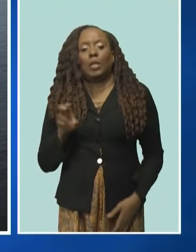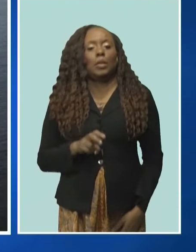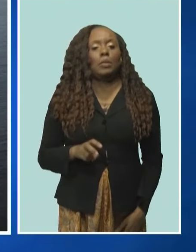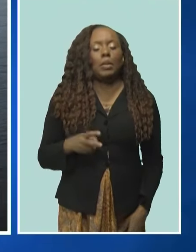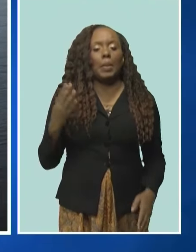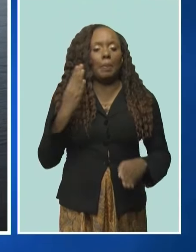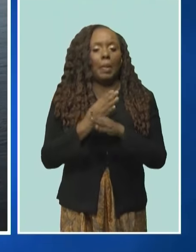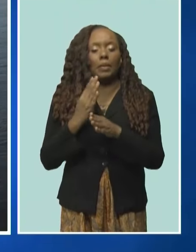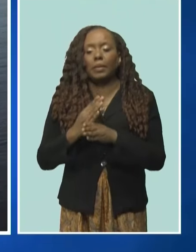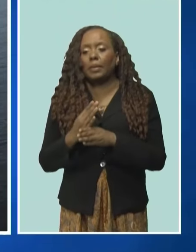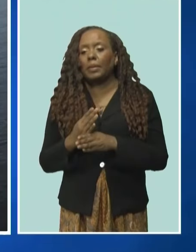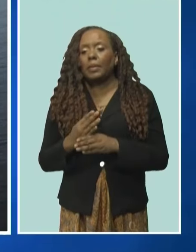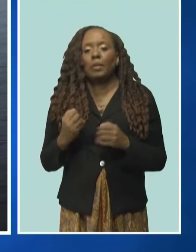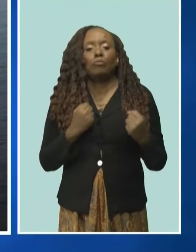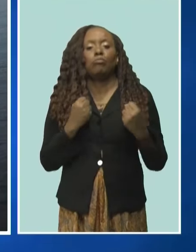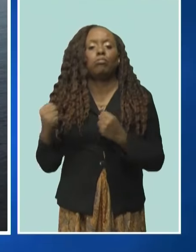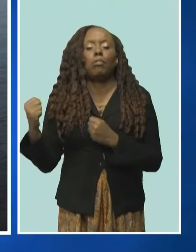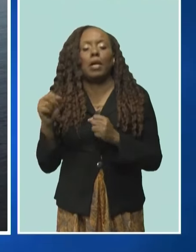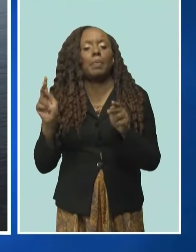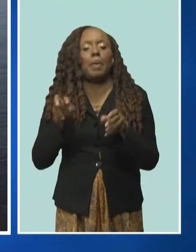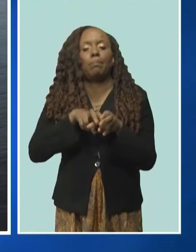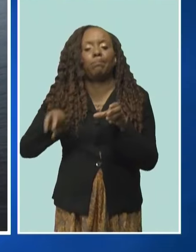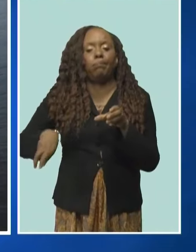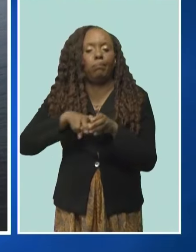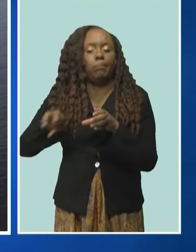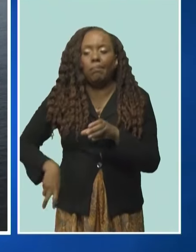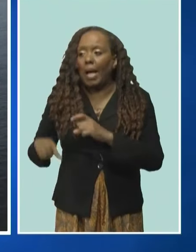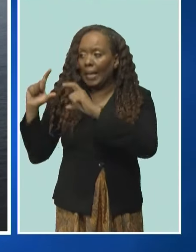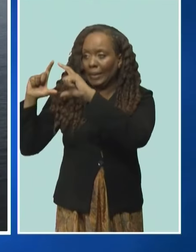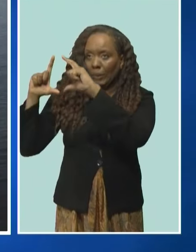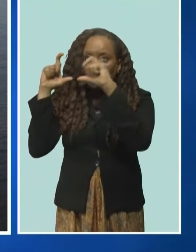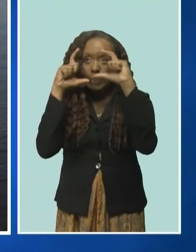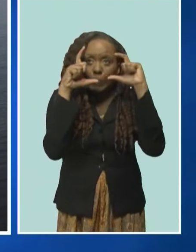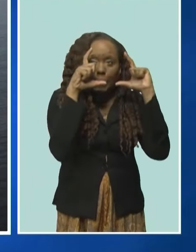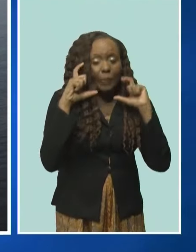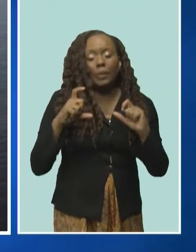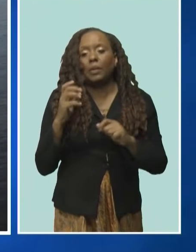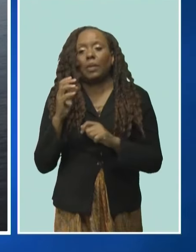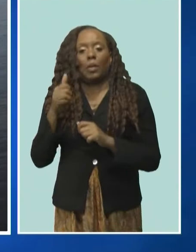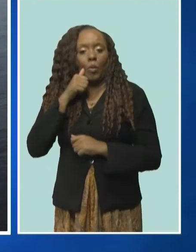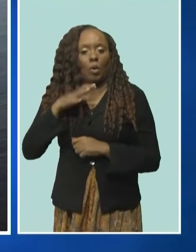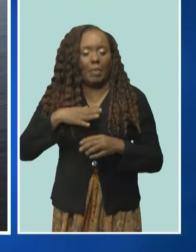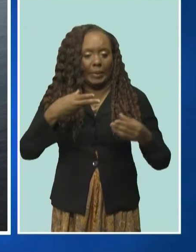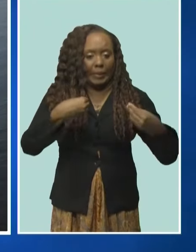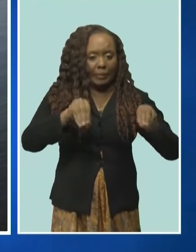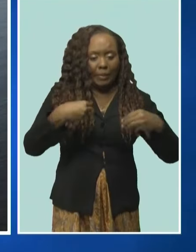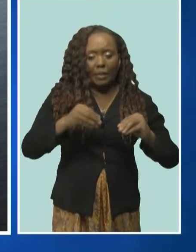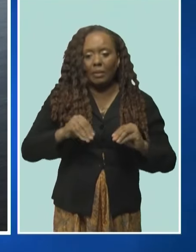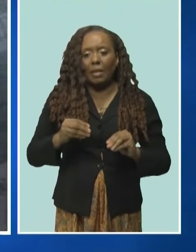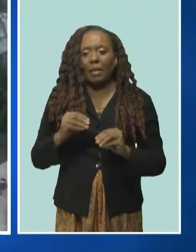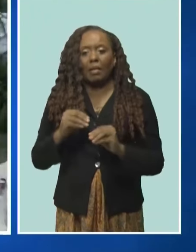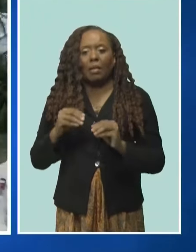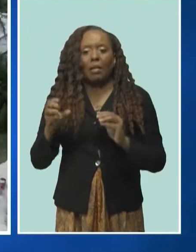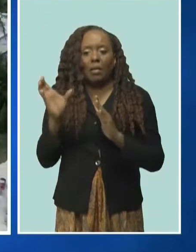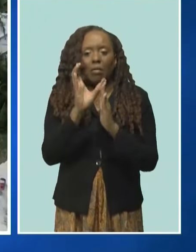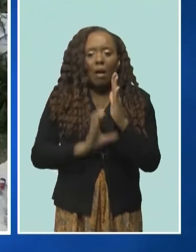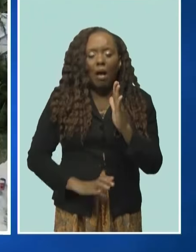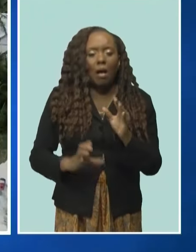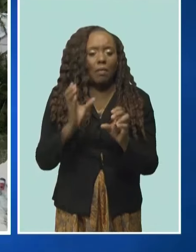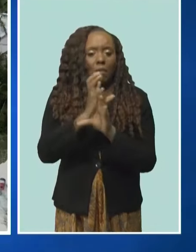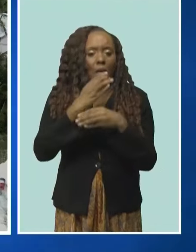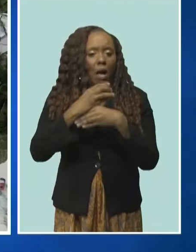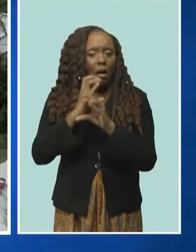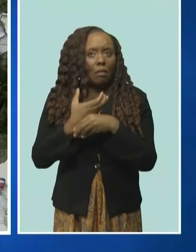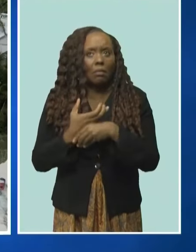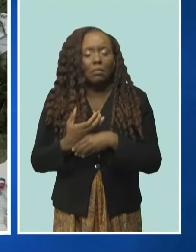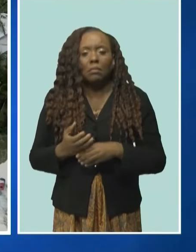drop their crew off there to take pictures. Some of the local women would sell their crafts there. It was just a real community spot. But not